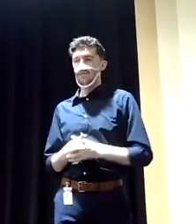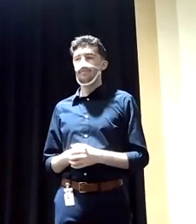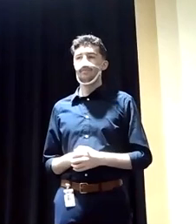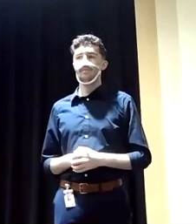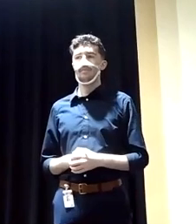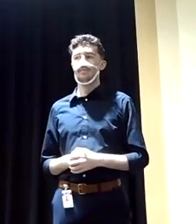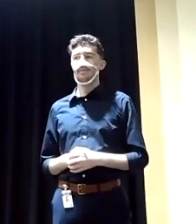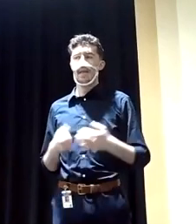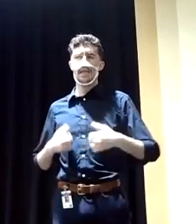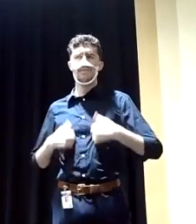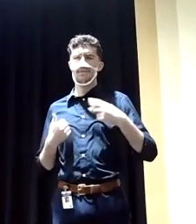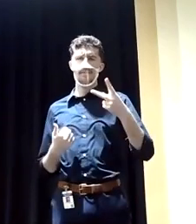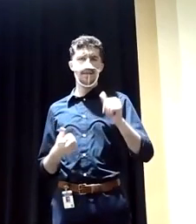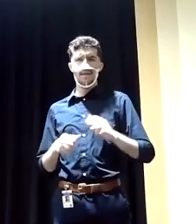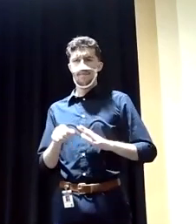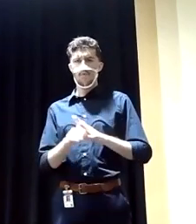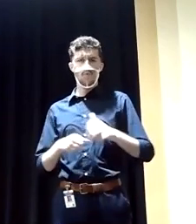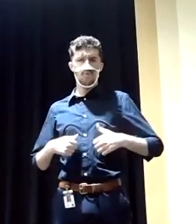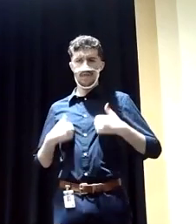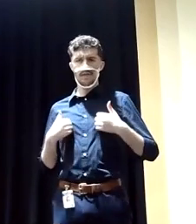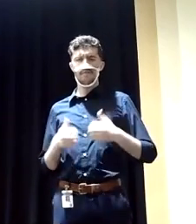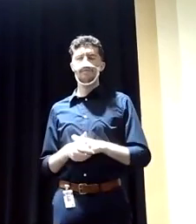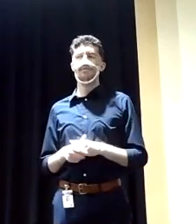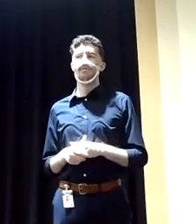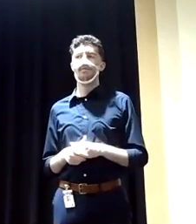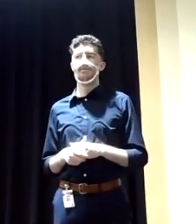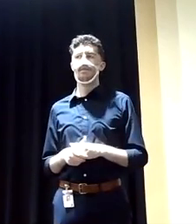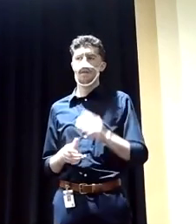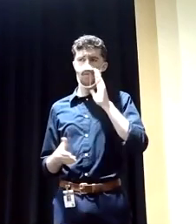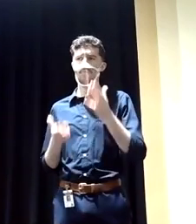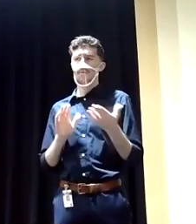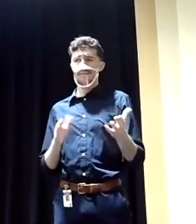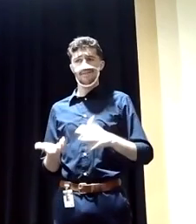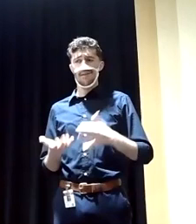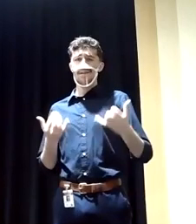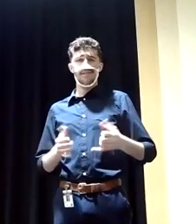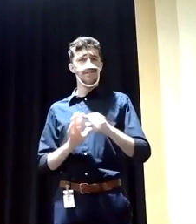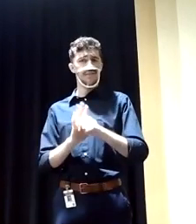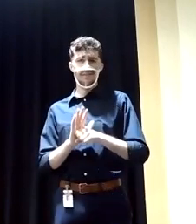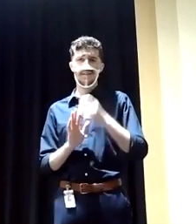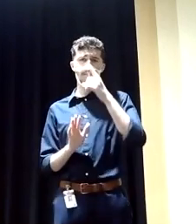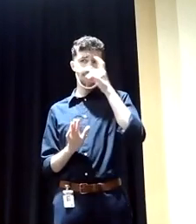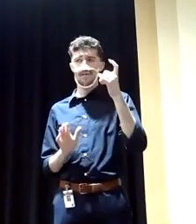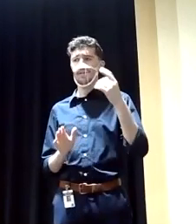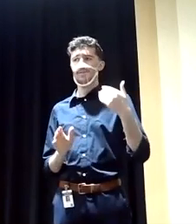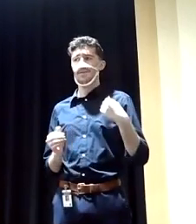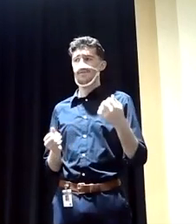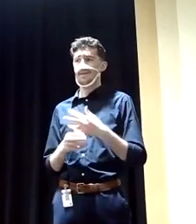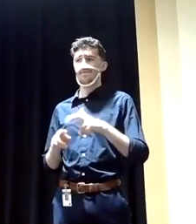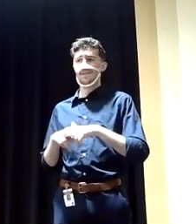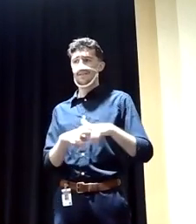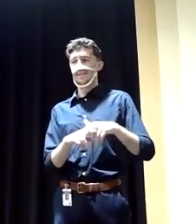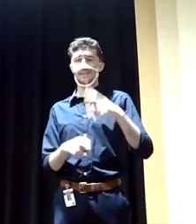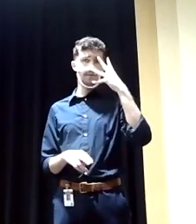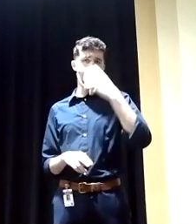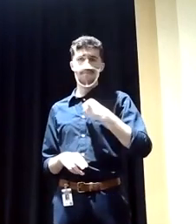lived in Pennsylvania my whole life. I will probably die in a state that's just got every season. It's a